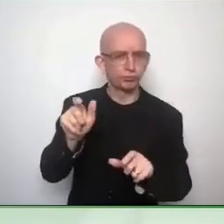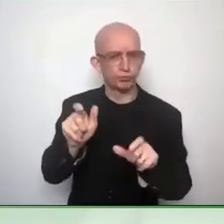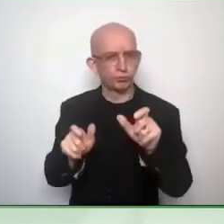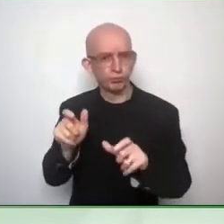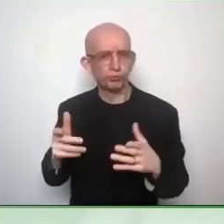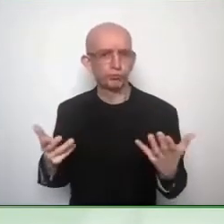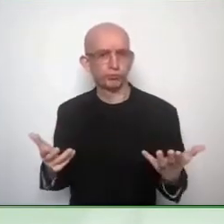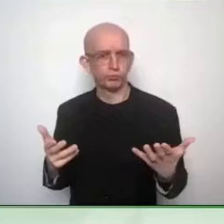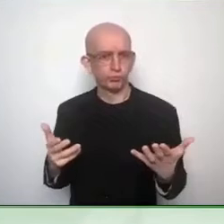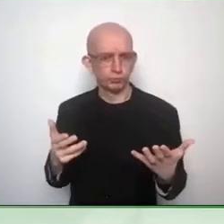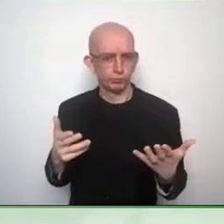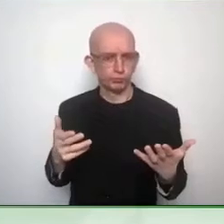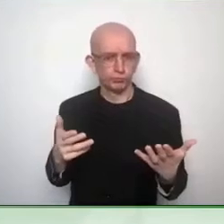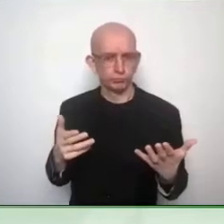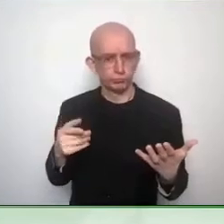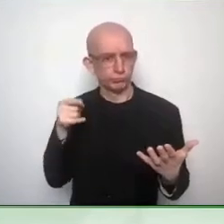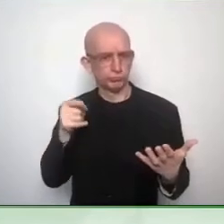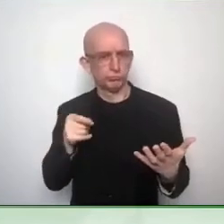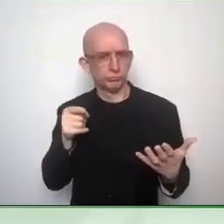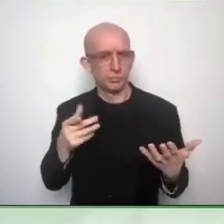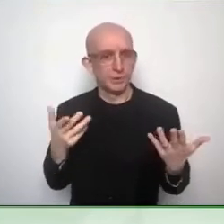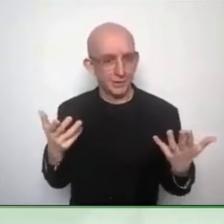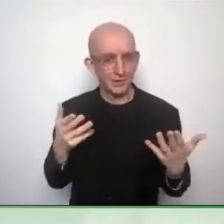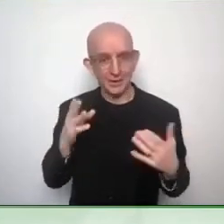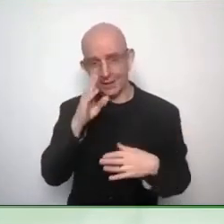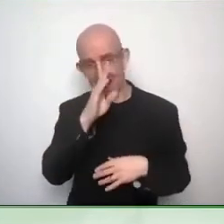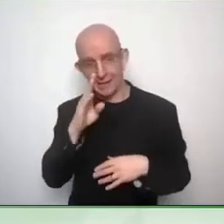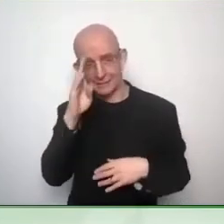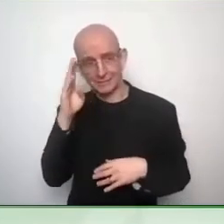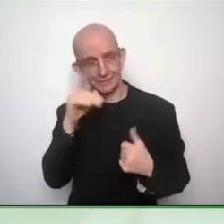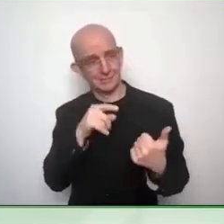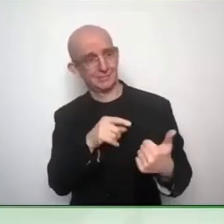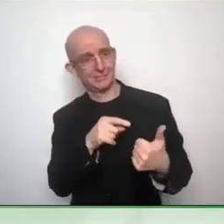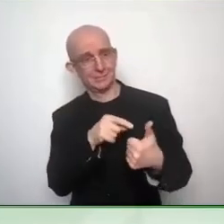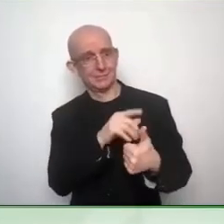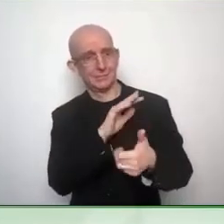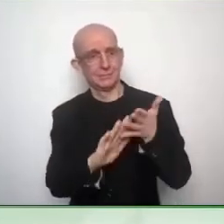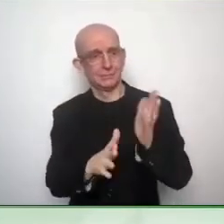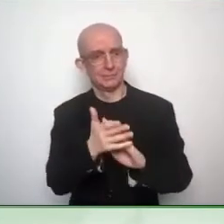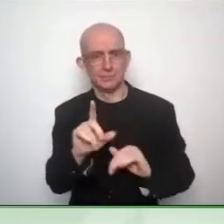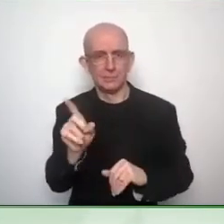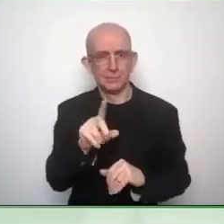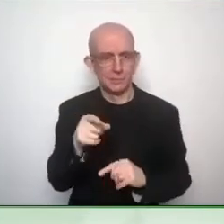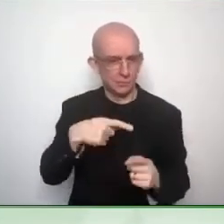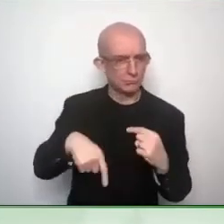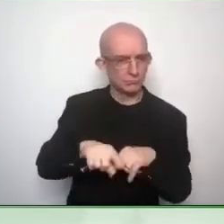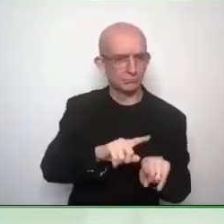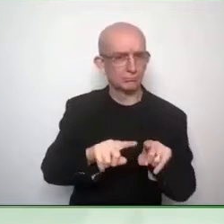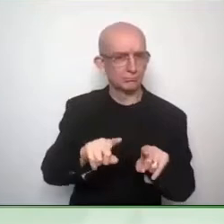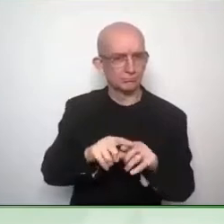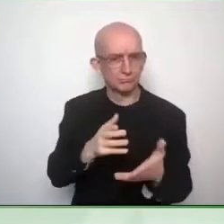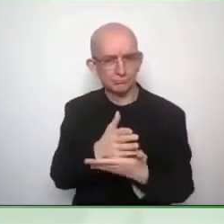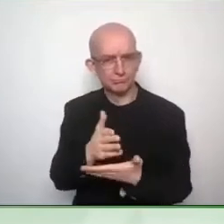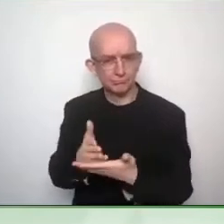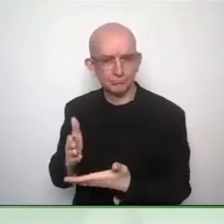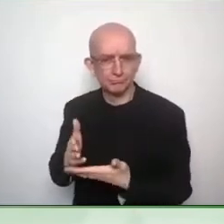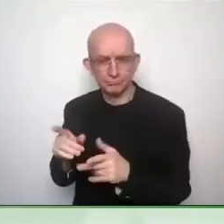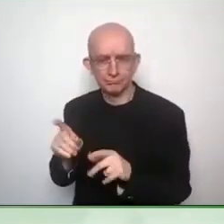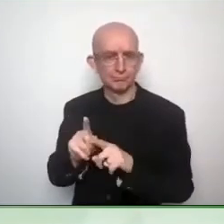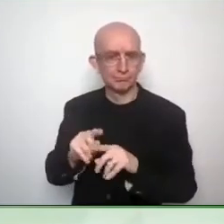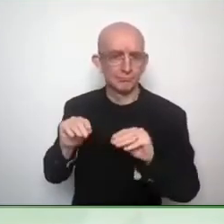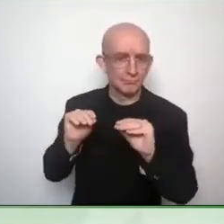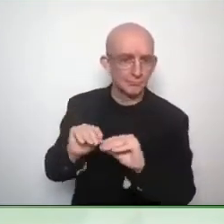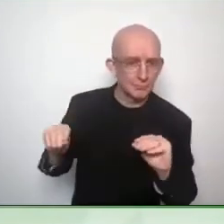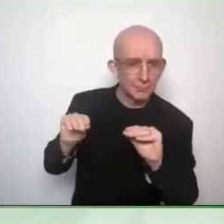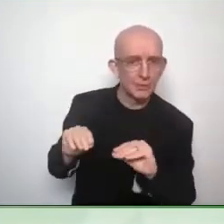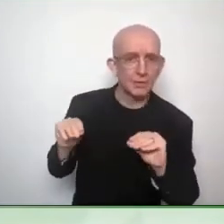professionals in the field. Policy sessions which are focusing more on,